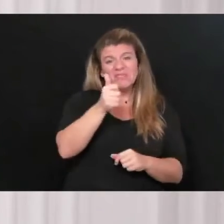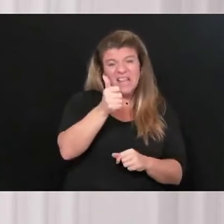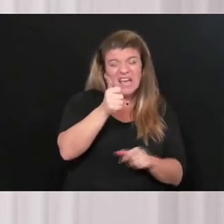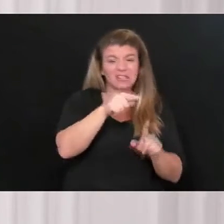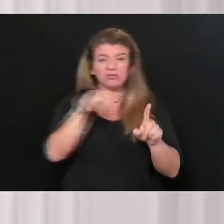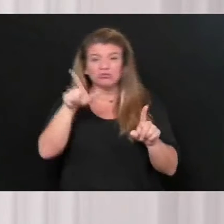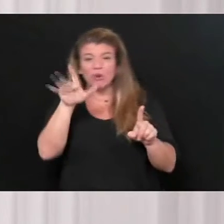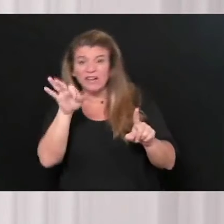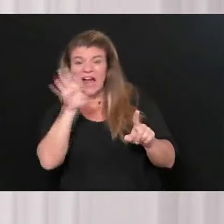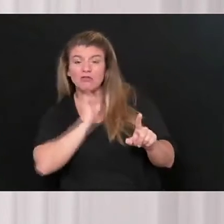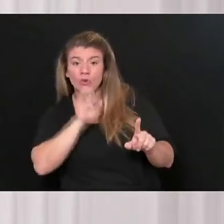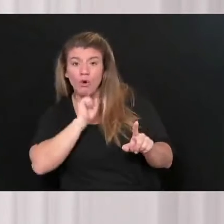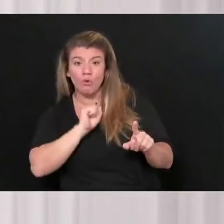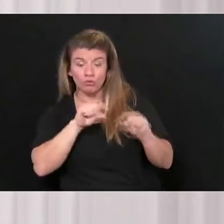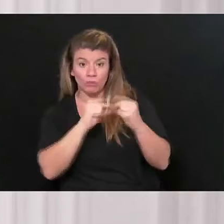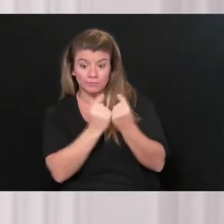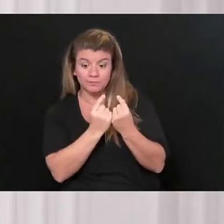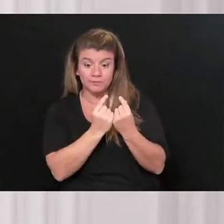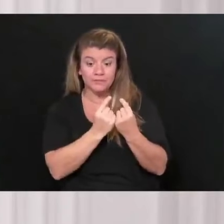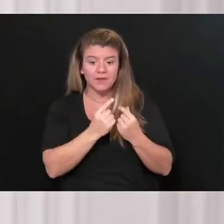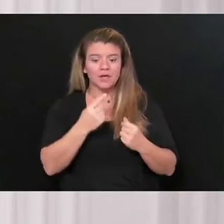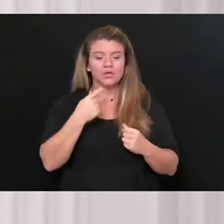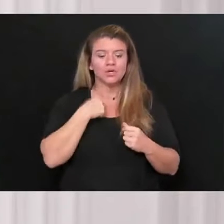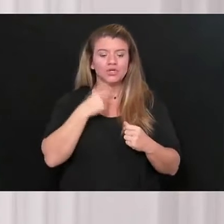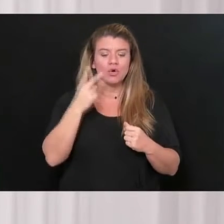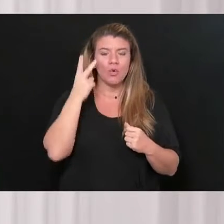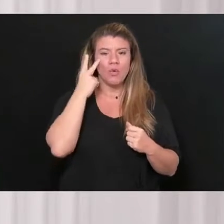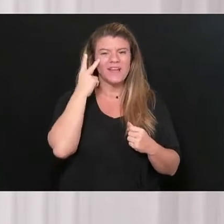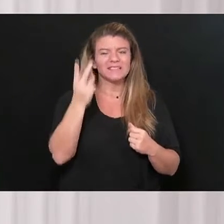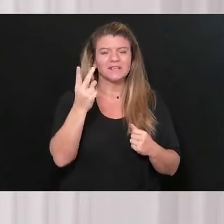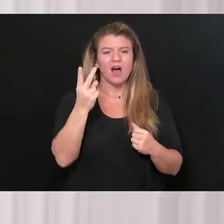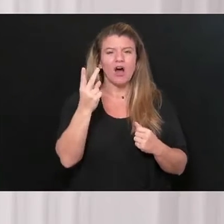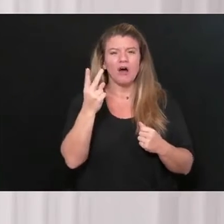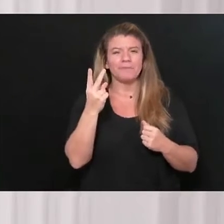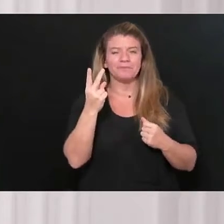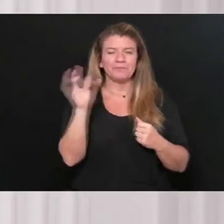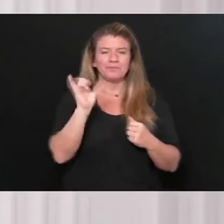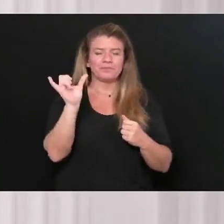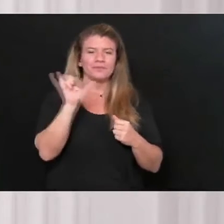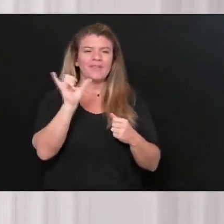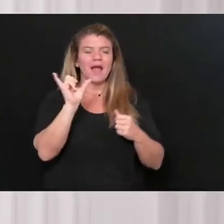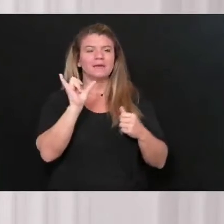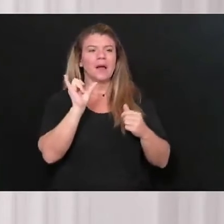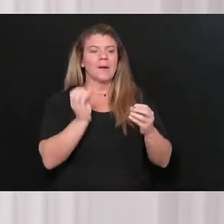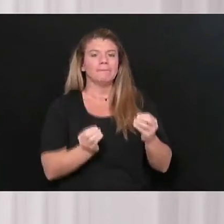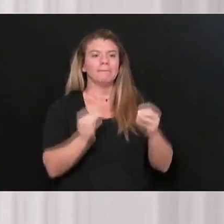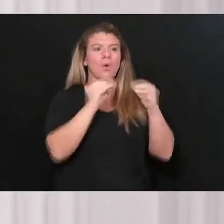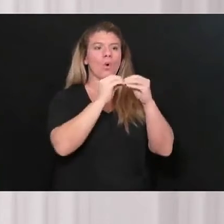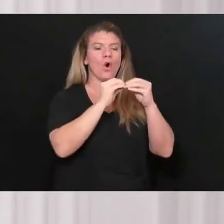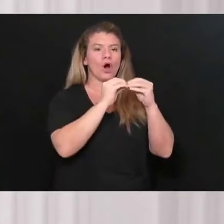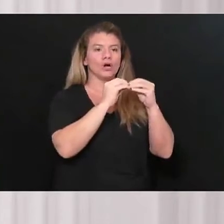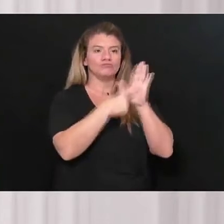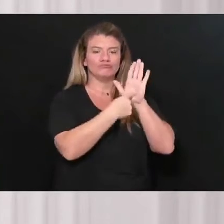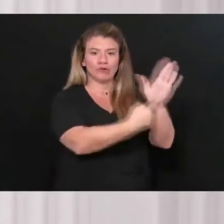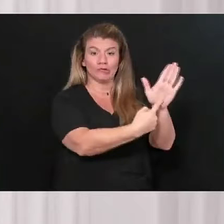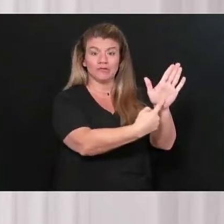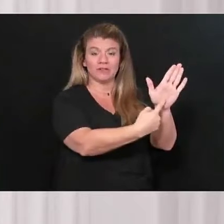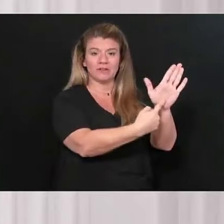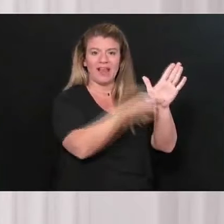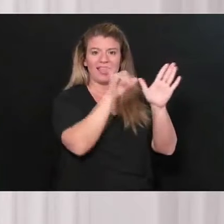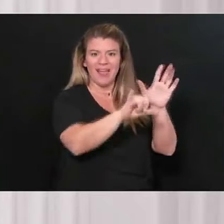year old groups. So, so we saw an over-representation in those groups. Now we see a much more even distribution